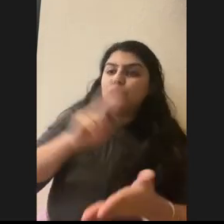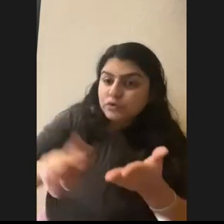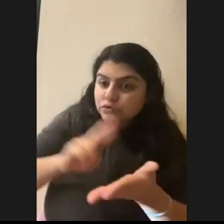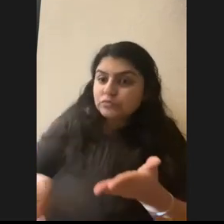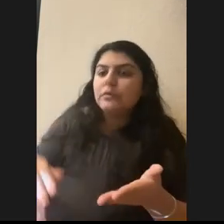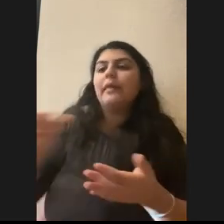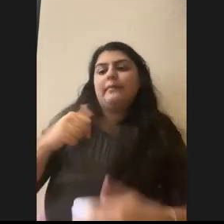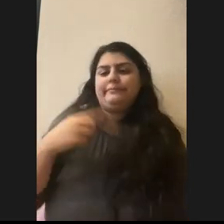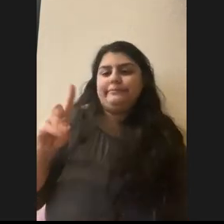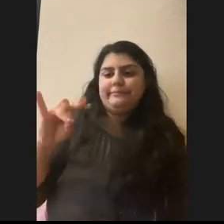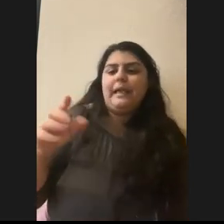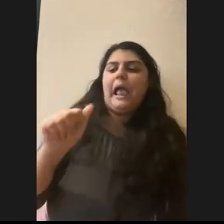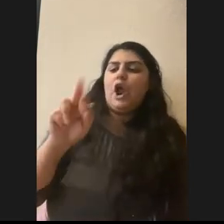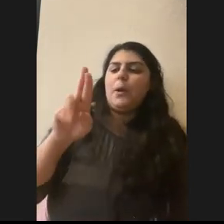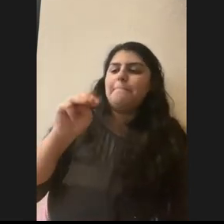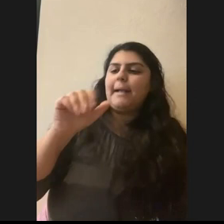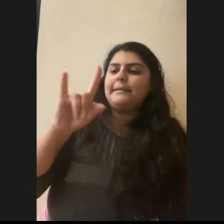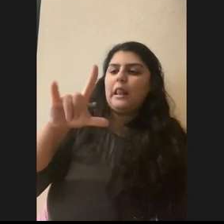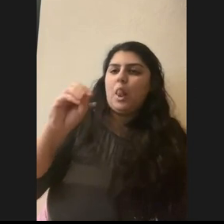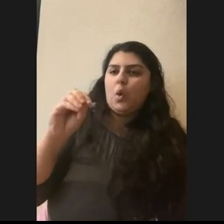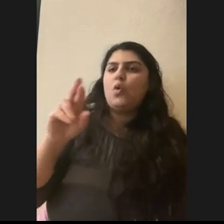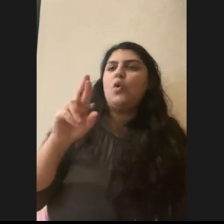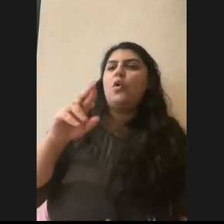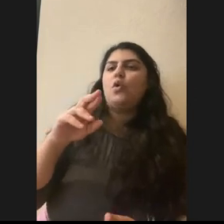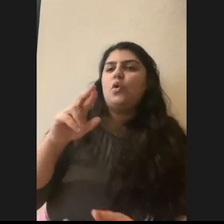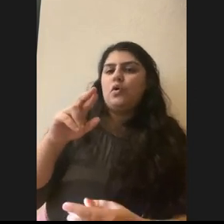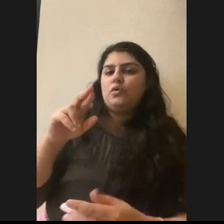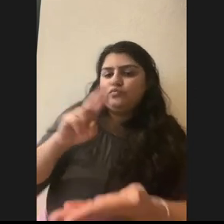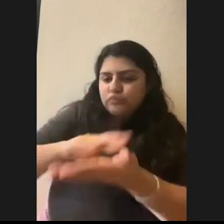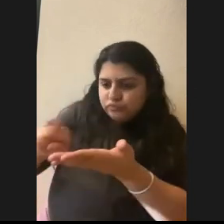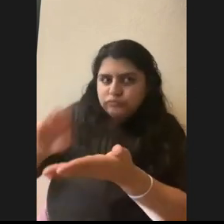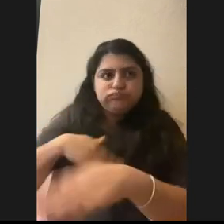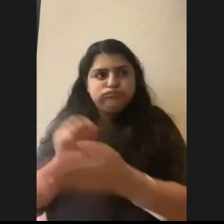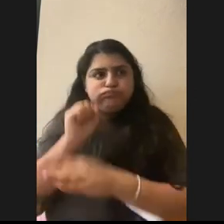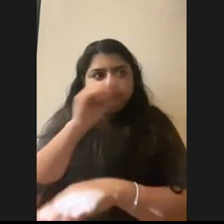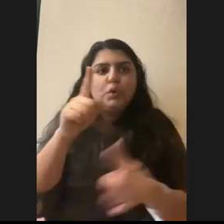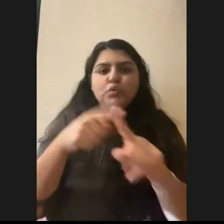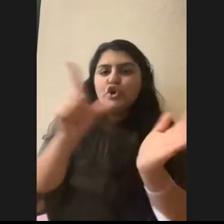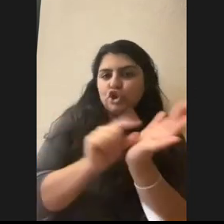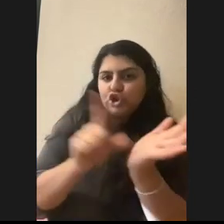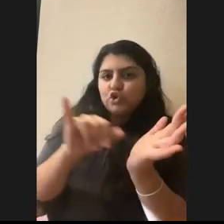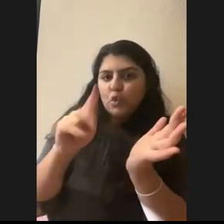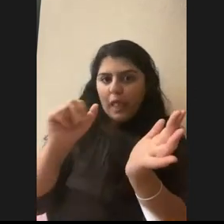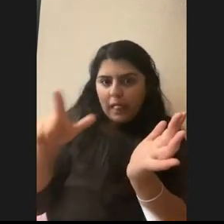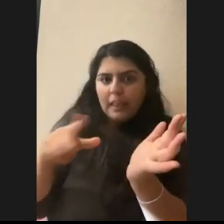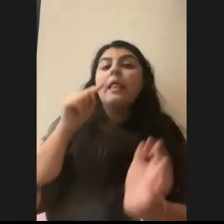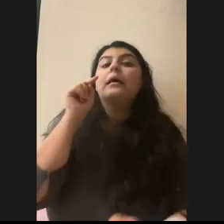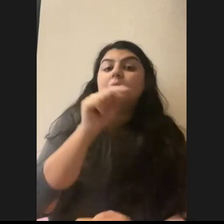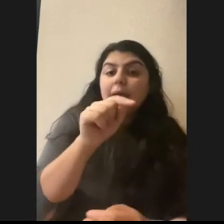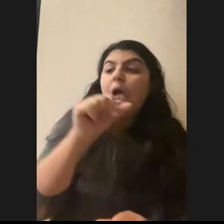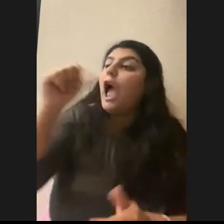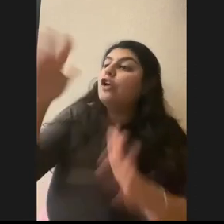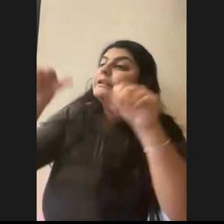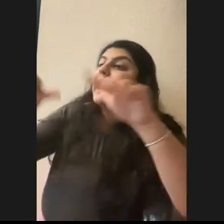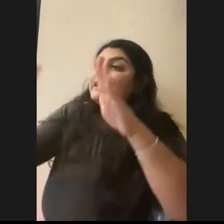We submit it to a journal, scientific journal, and then that will get reviewed by other scientists to